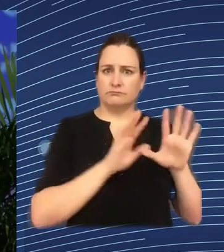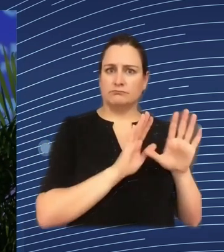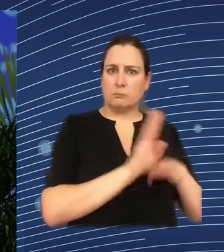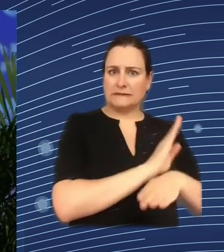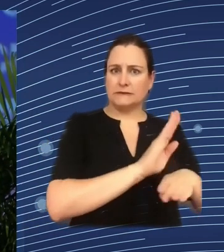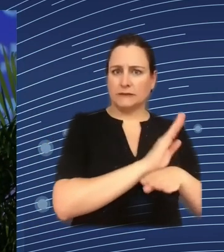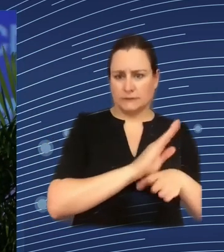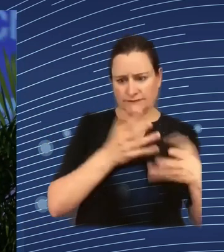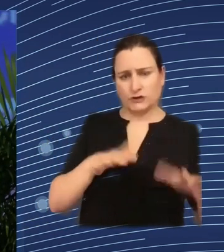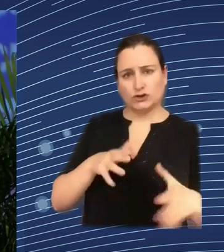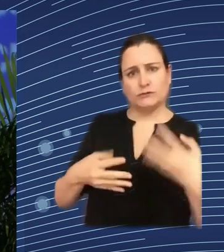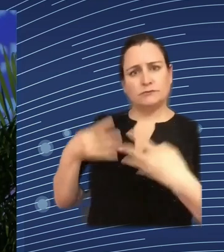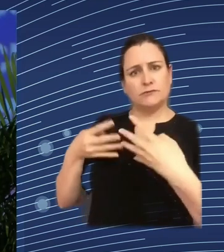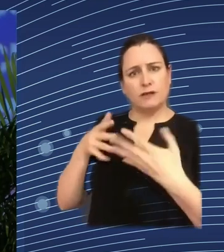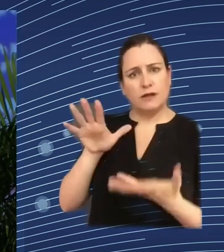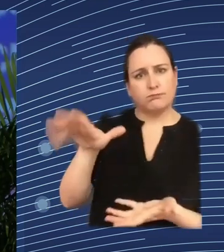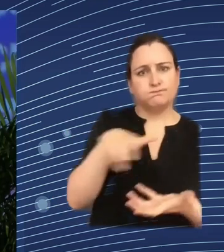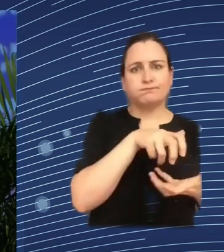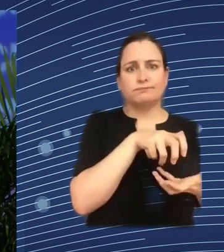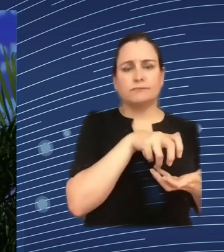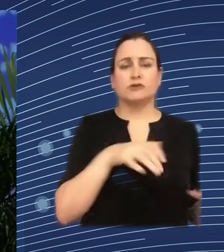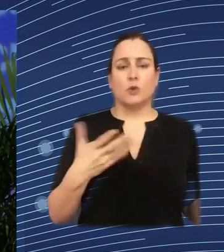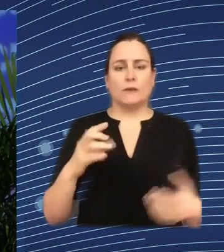I mean legally from a GDPR angle